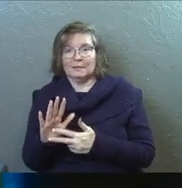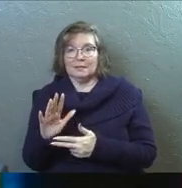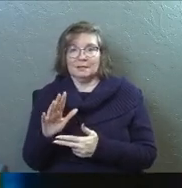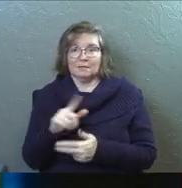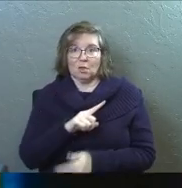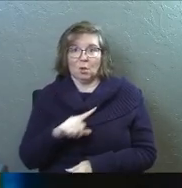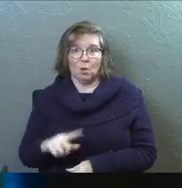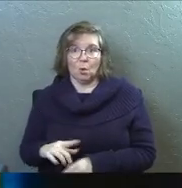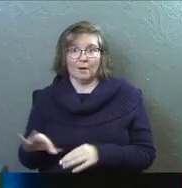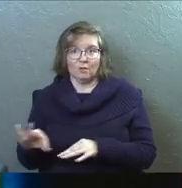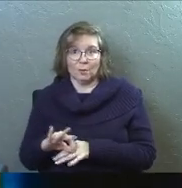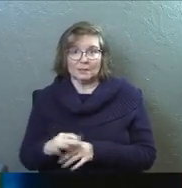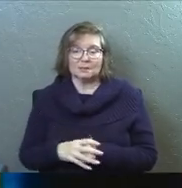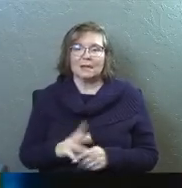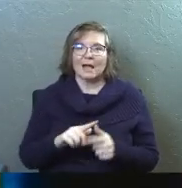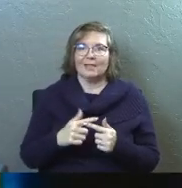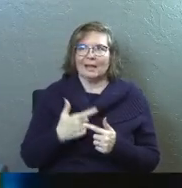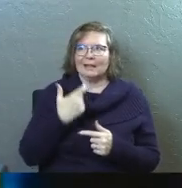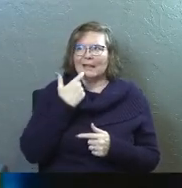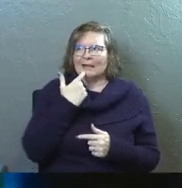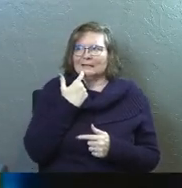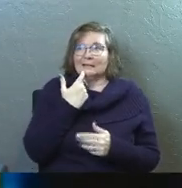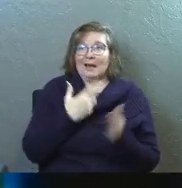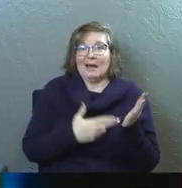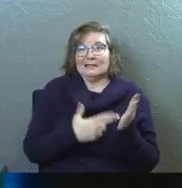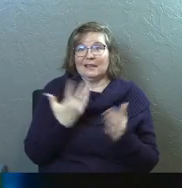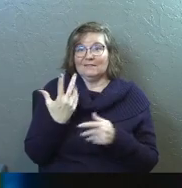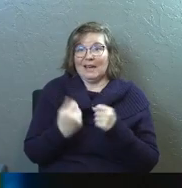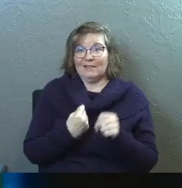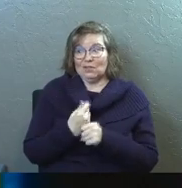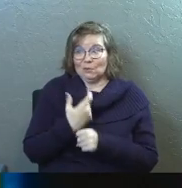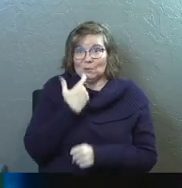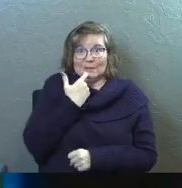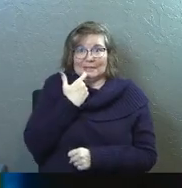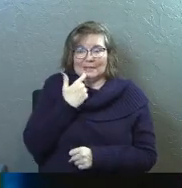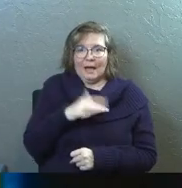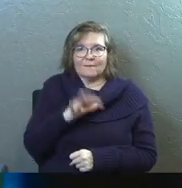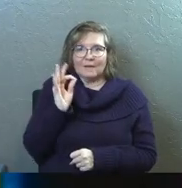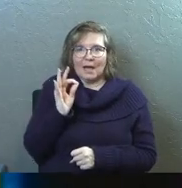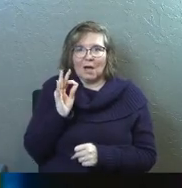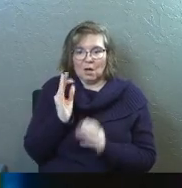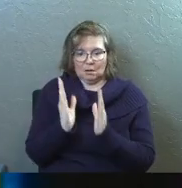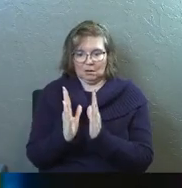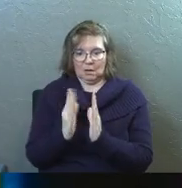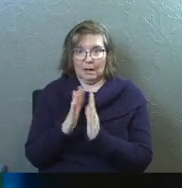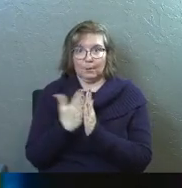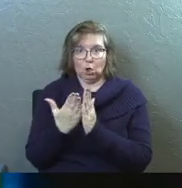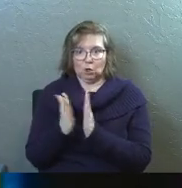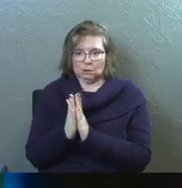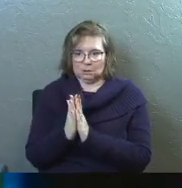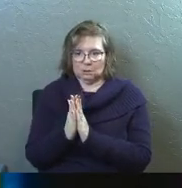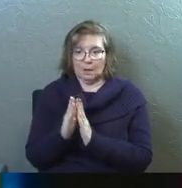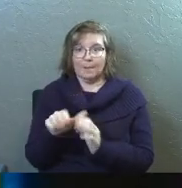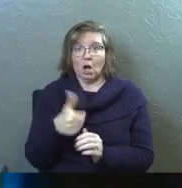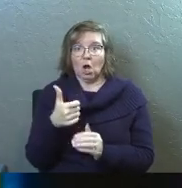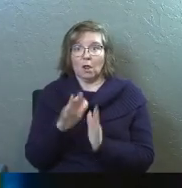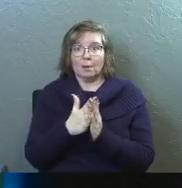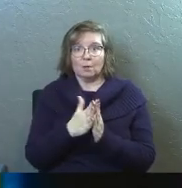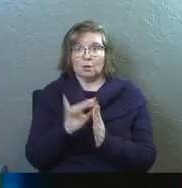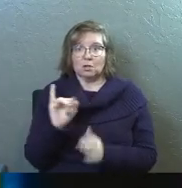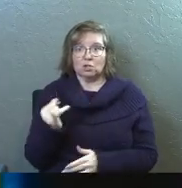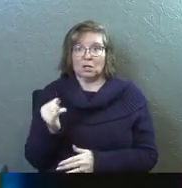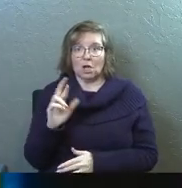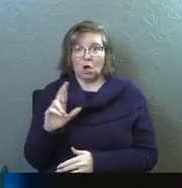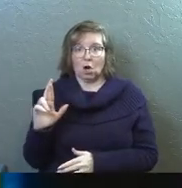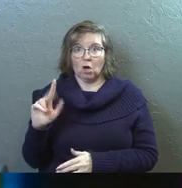Lord of the Rings, that was it. And then in the last probably like honestly five years or so, I've kind of like realized how many other books